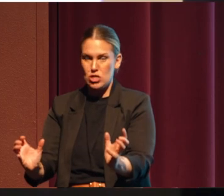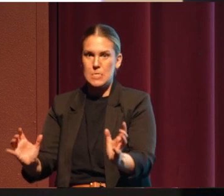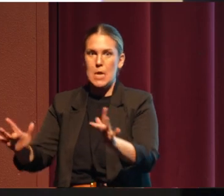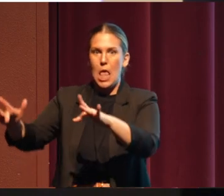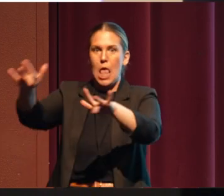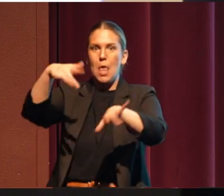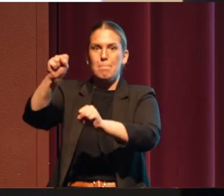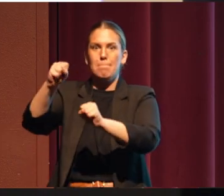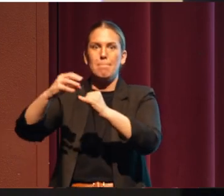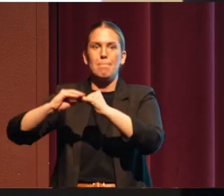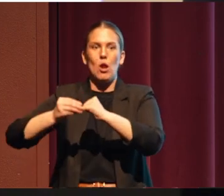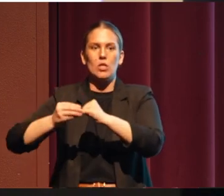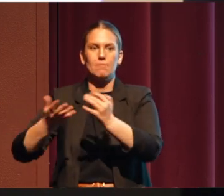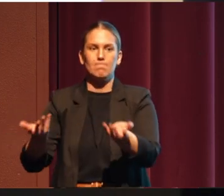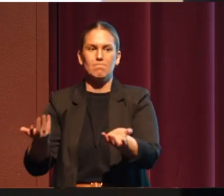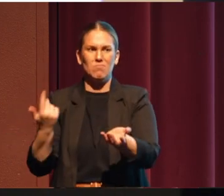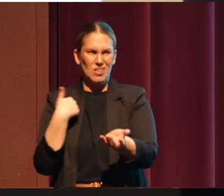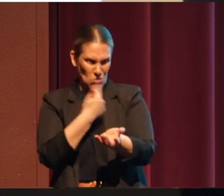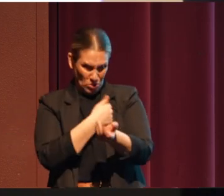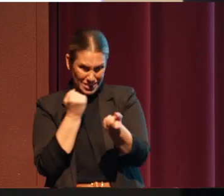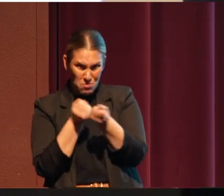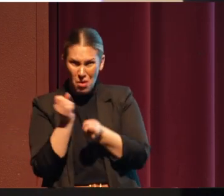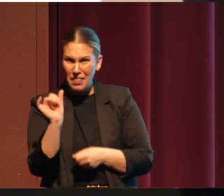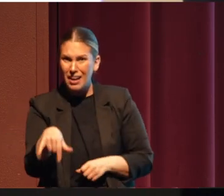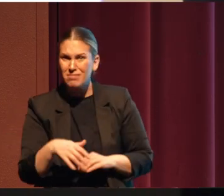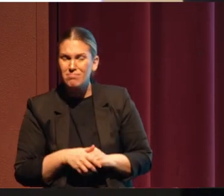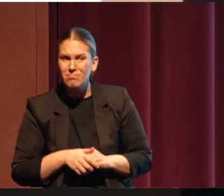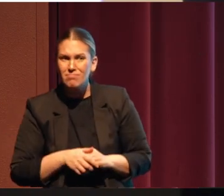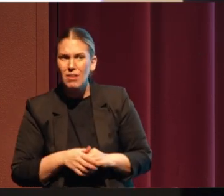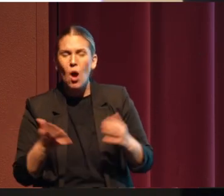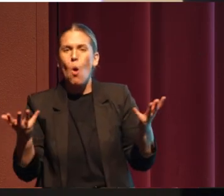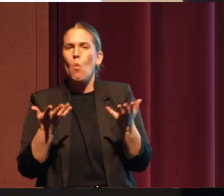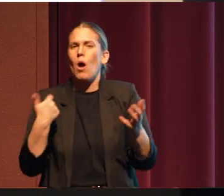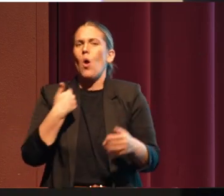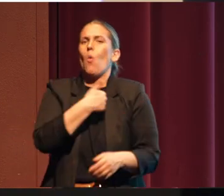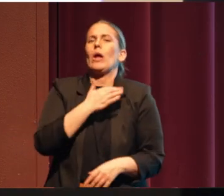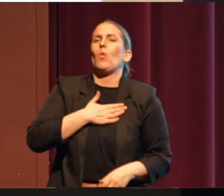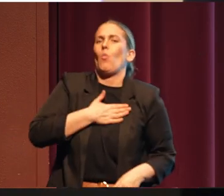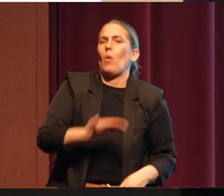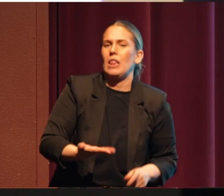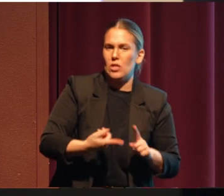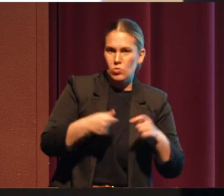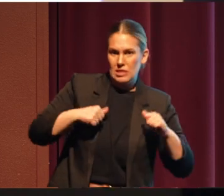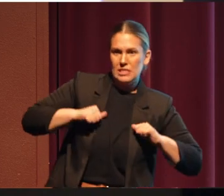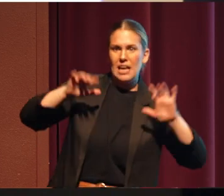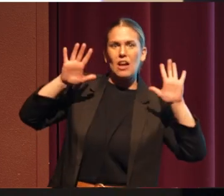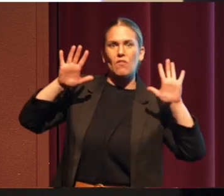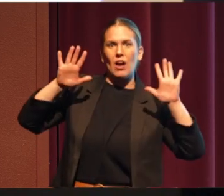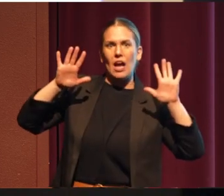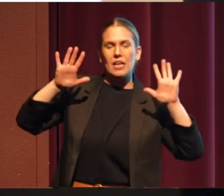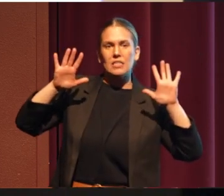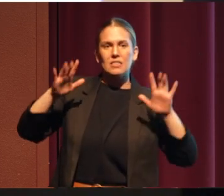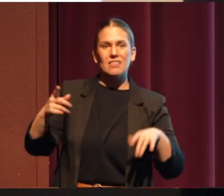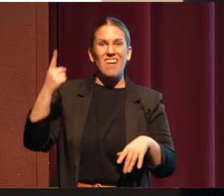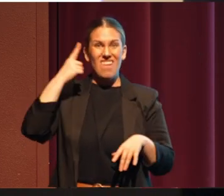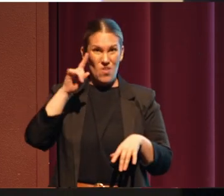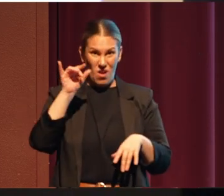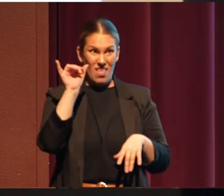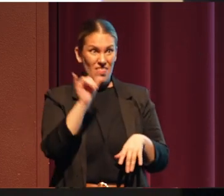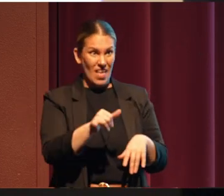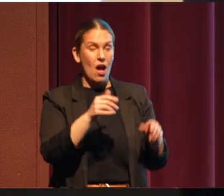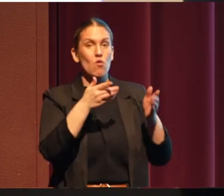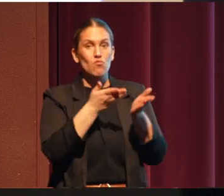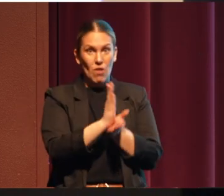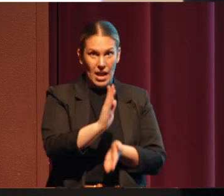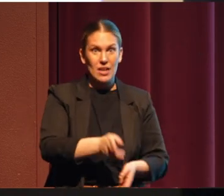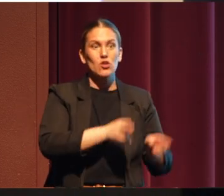that? What are we willing to give up to ensure this right to hunt, fish, and gather for